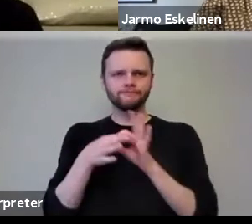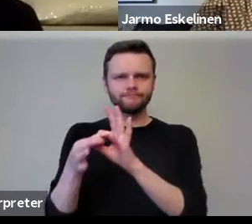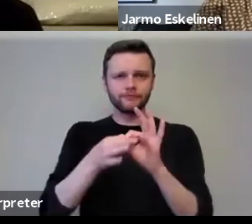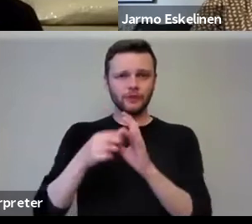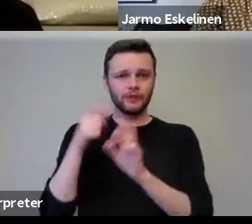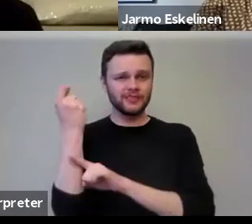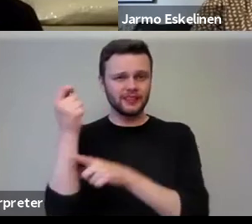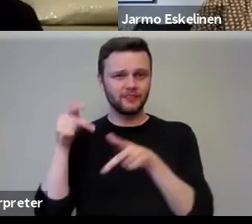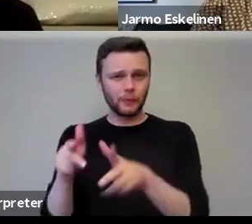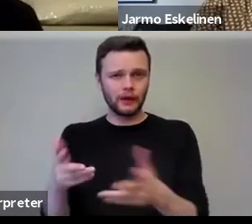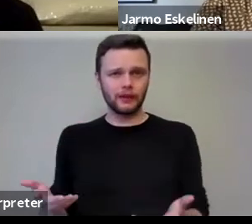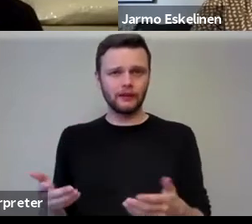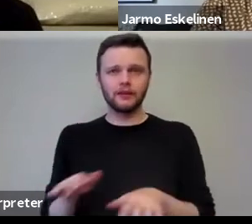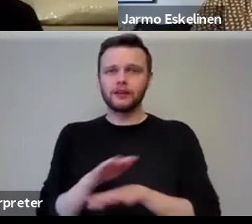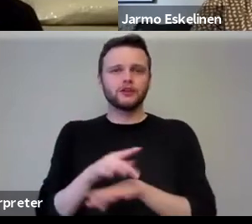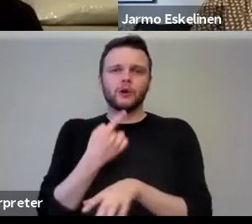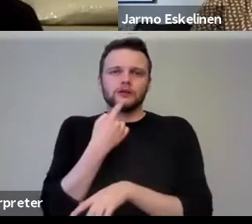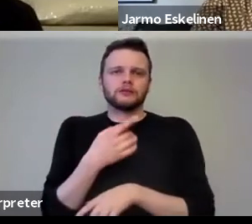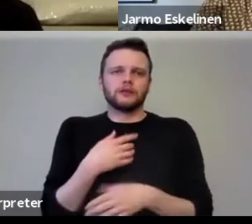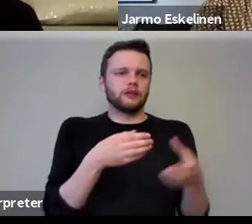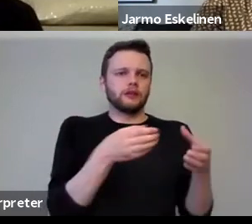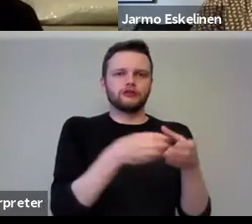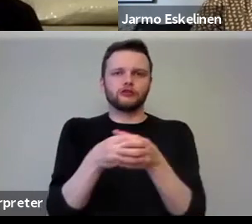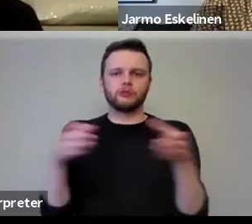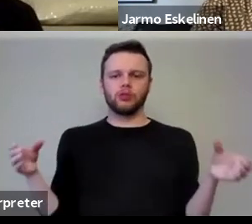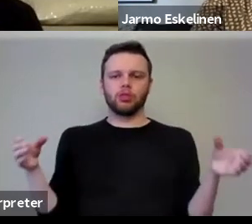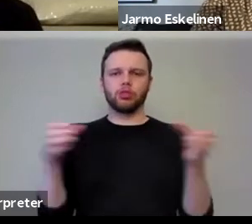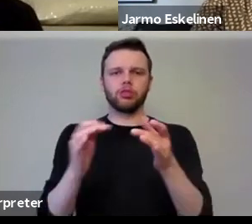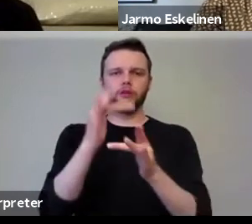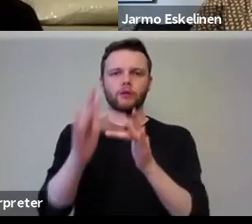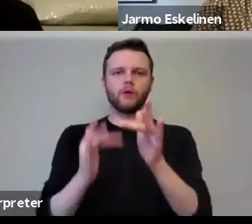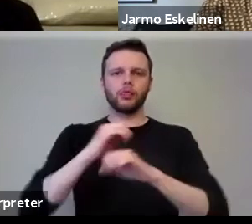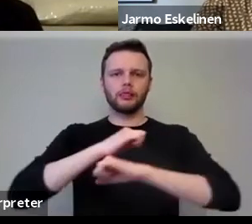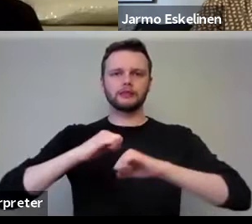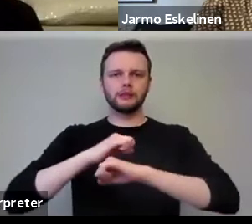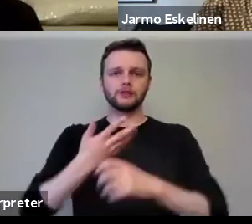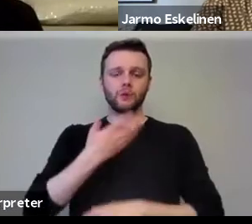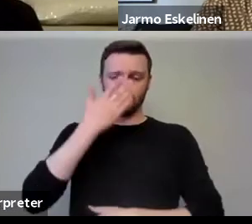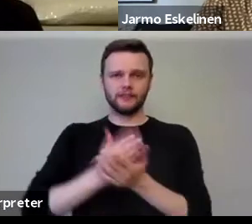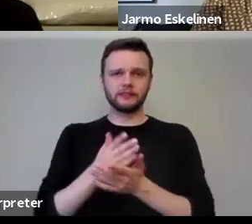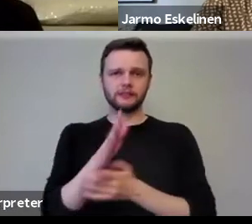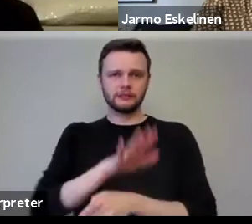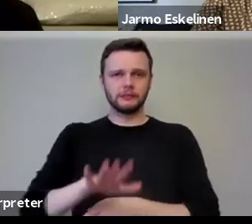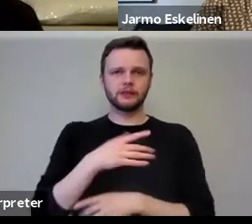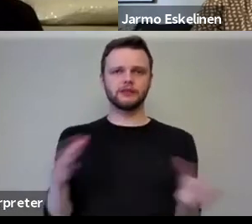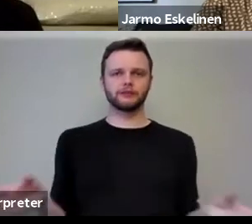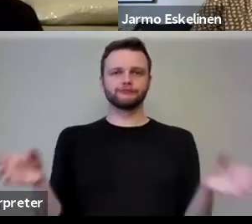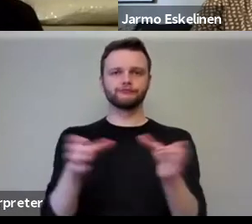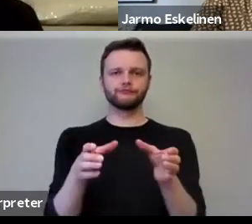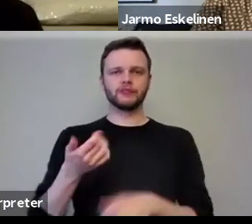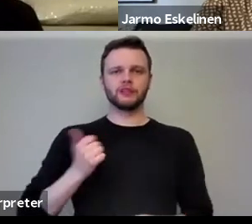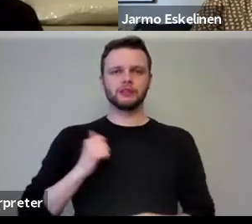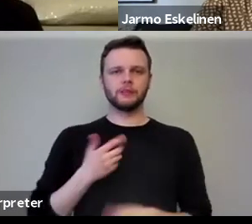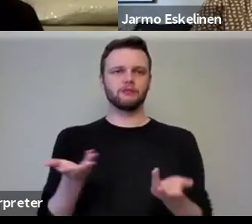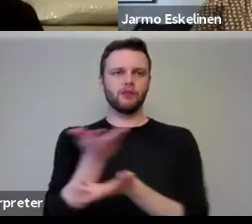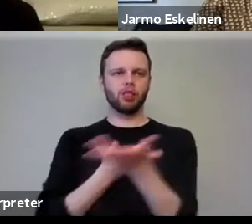It's not just about putting these groups together in an online or, or a physical space and, and the collaboration and the, and the